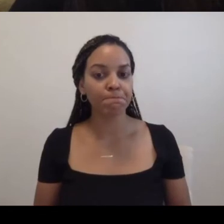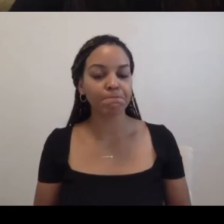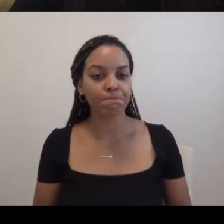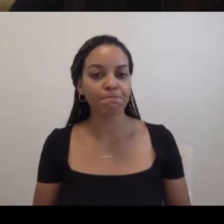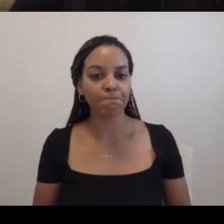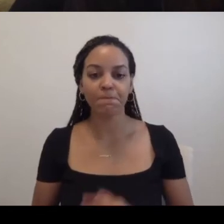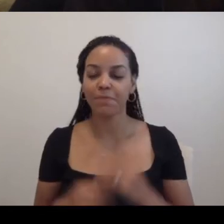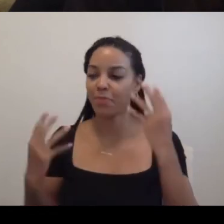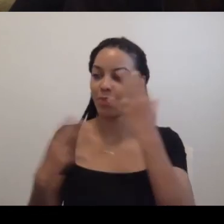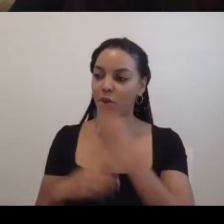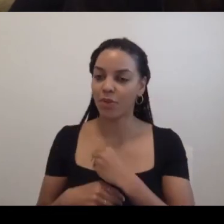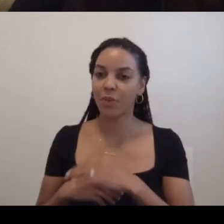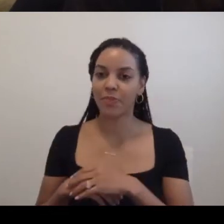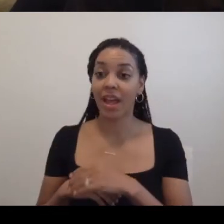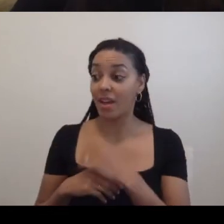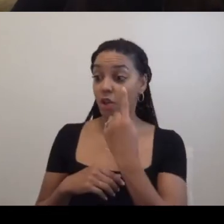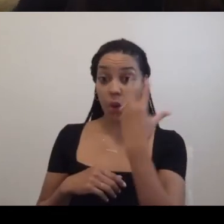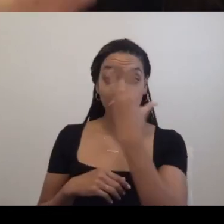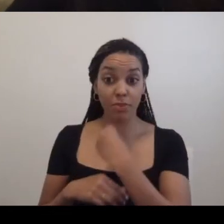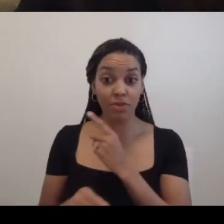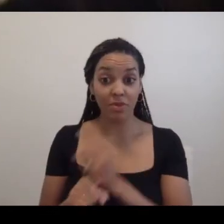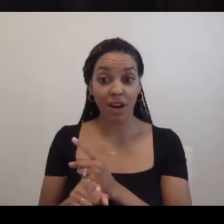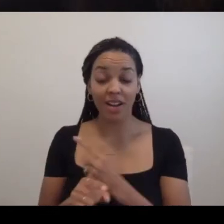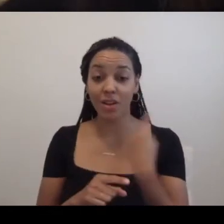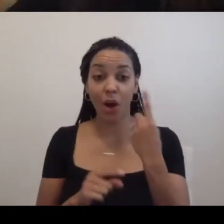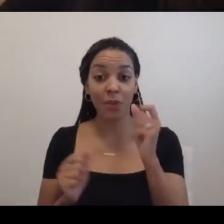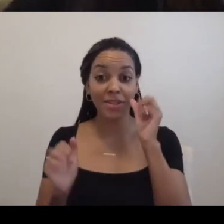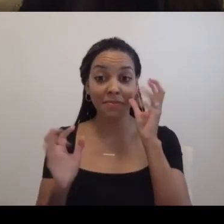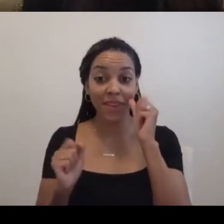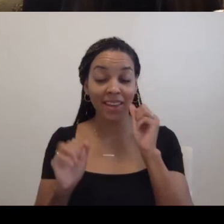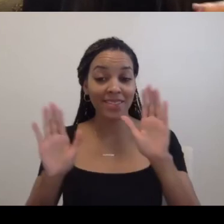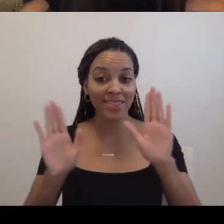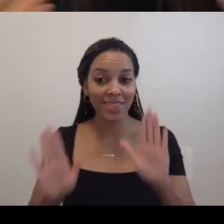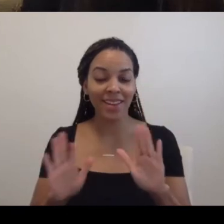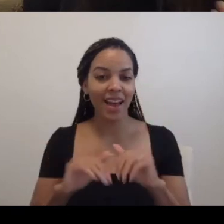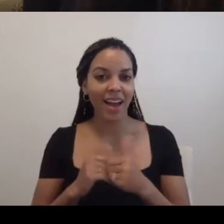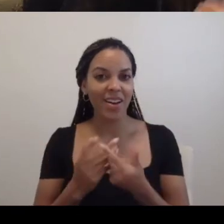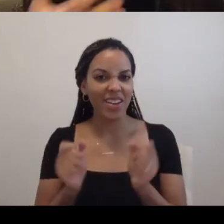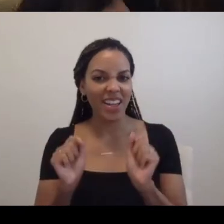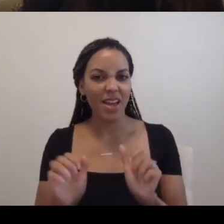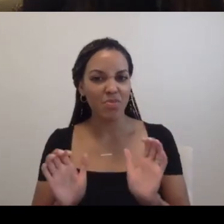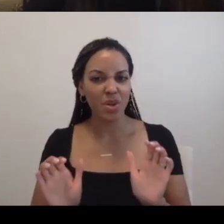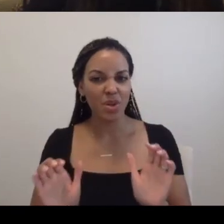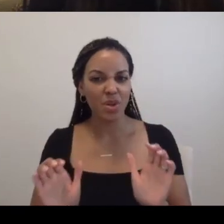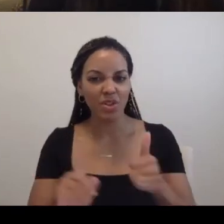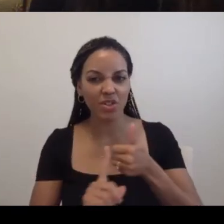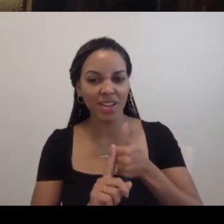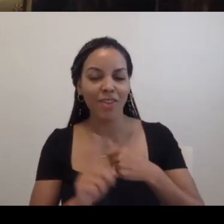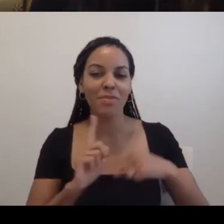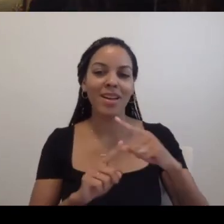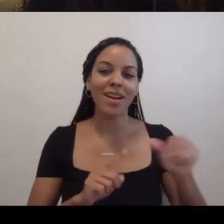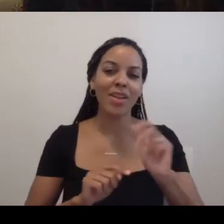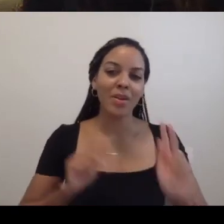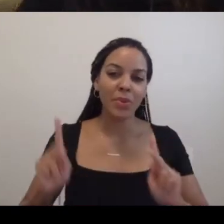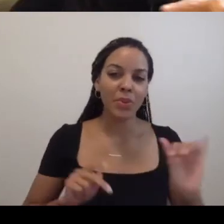Beautiful. Which is always beautiful, no? It's always amazing how you can push yourself and others in their practice